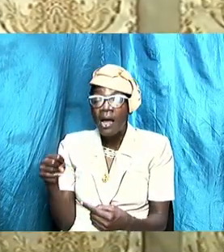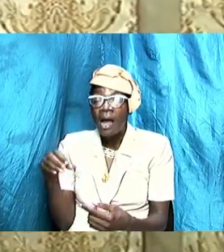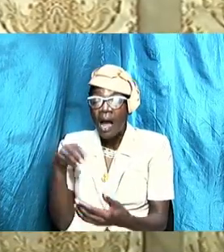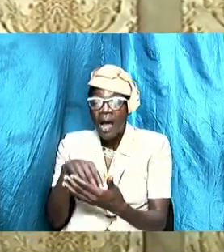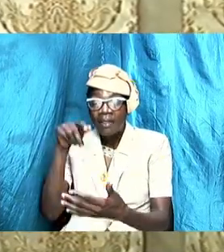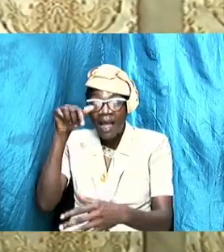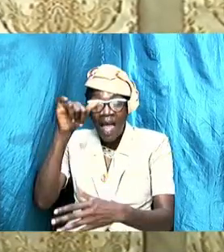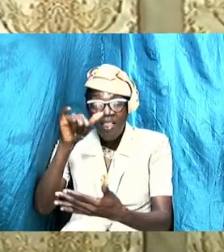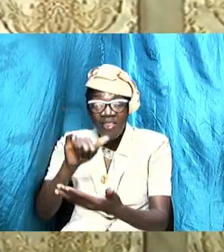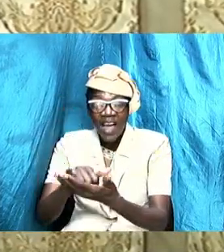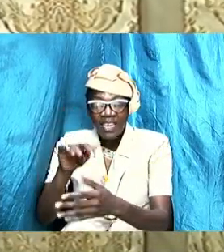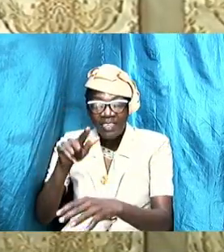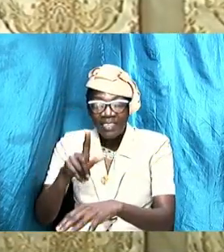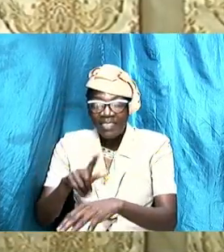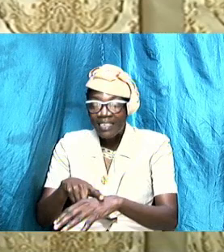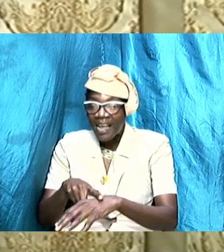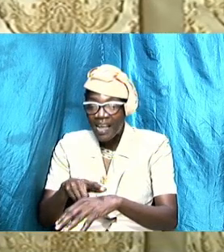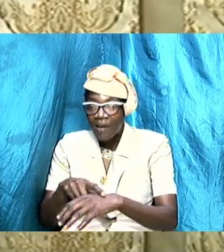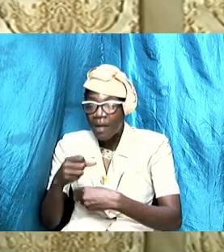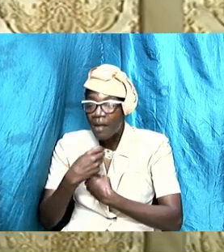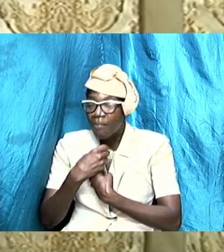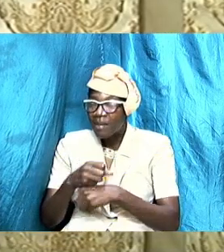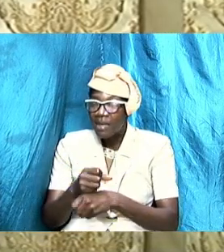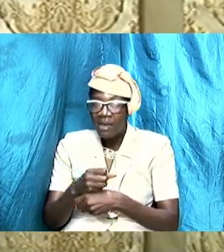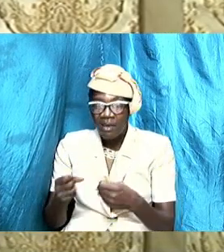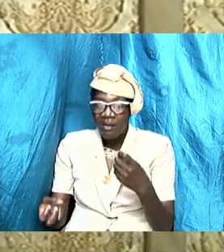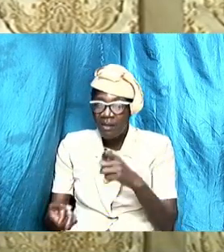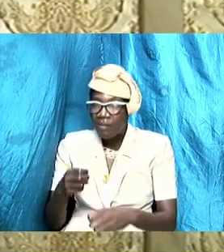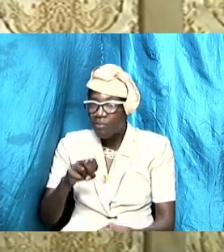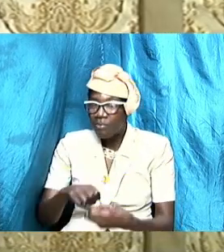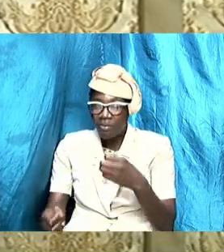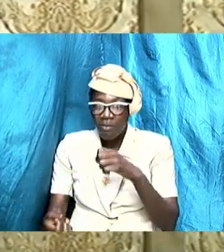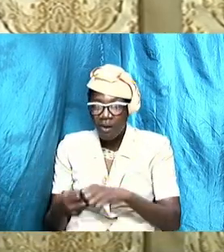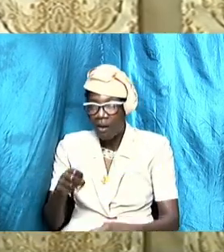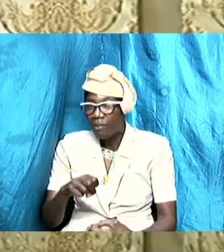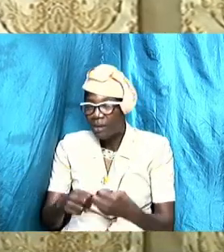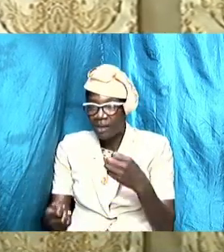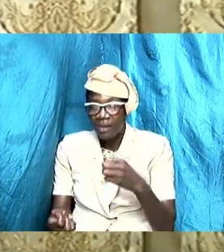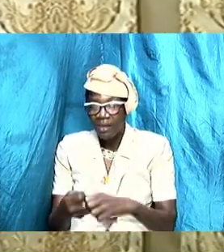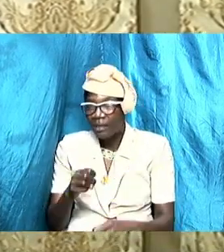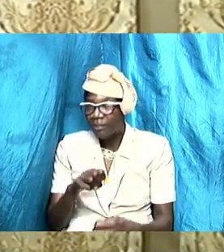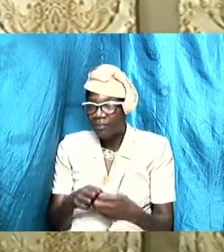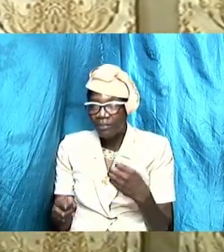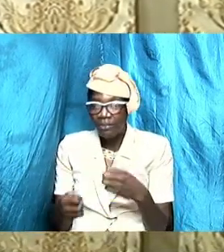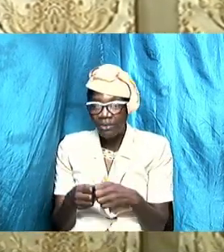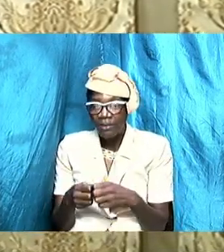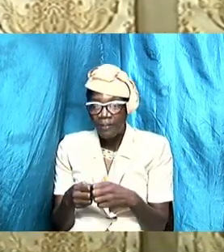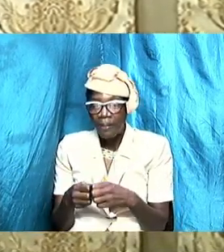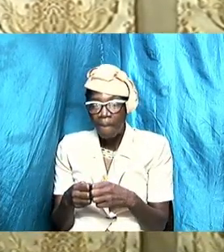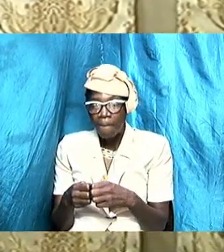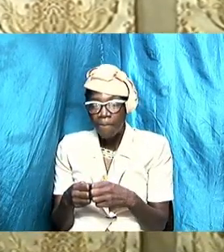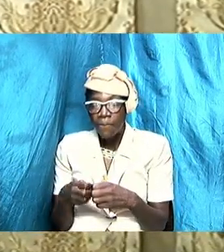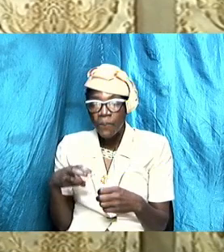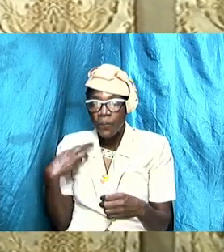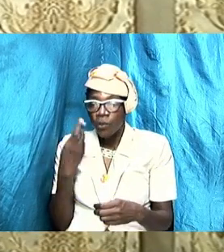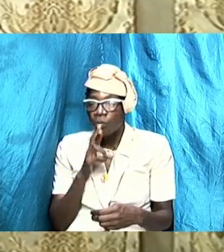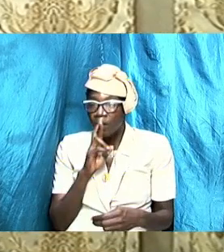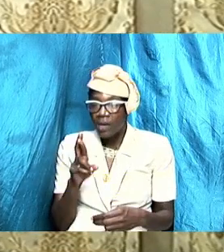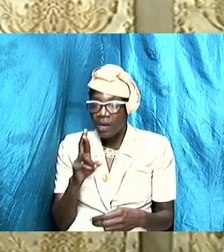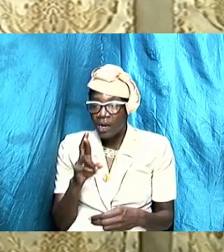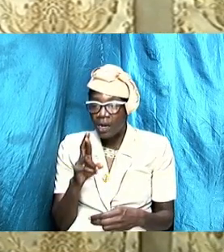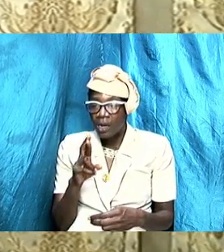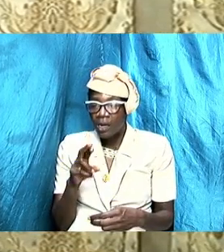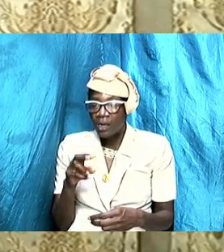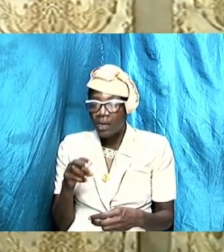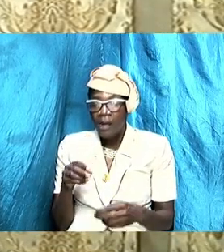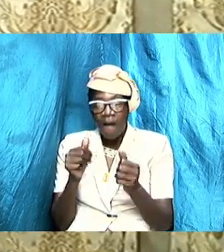causing problems, that was causing challenges and we are simply